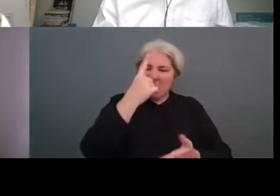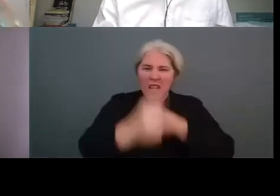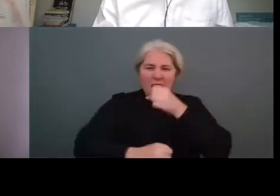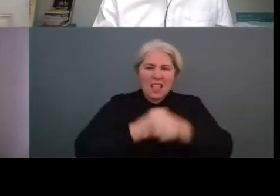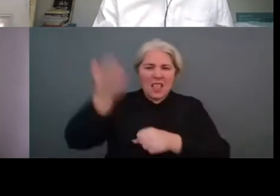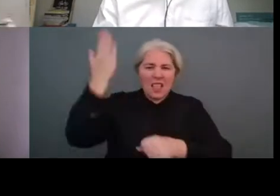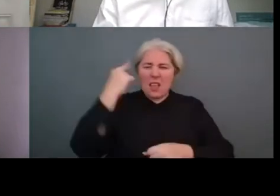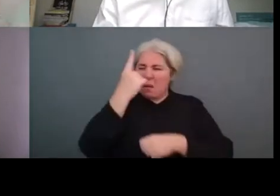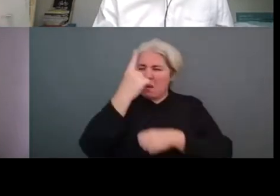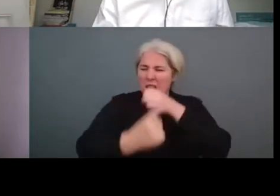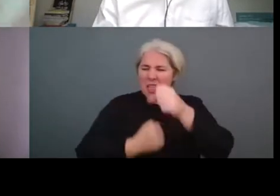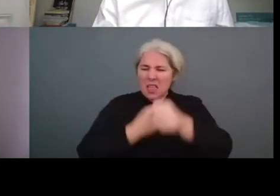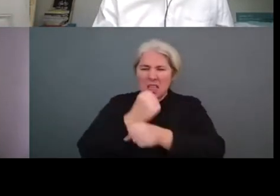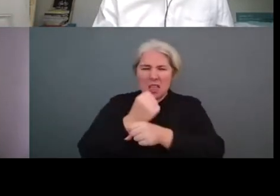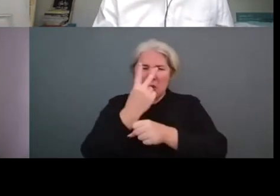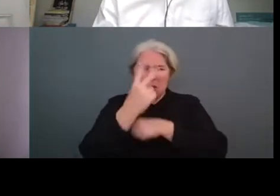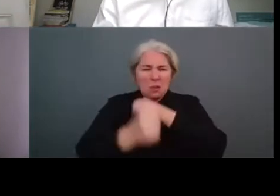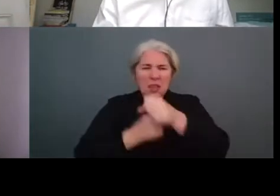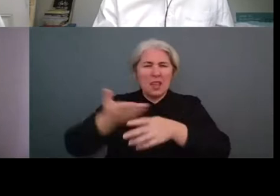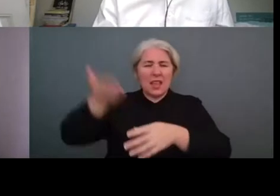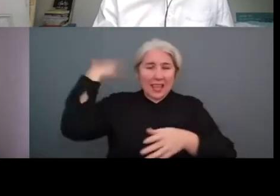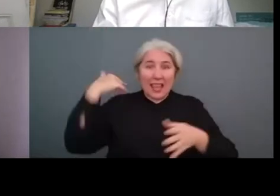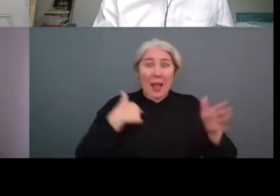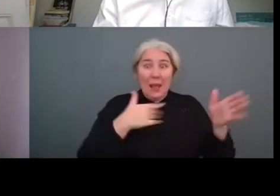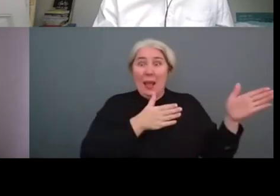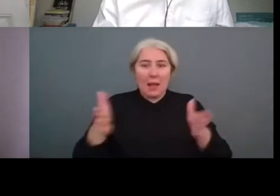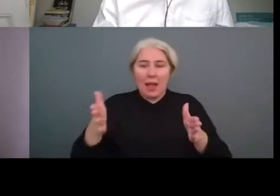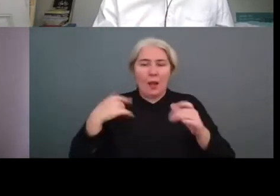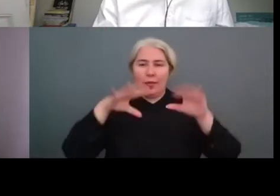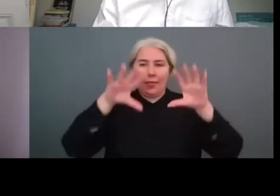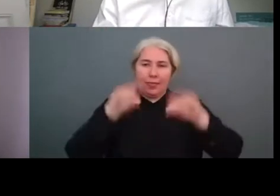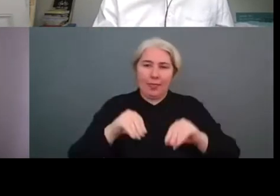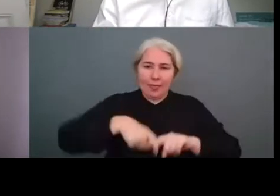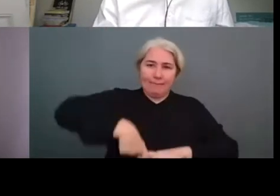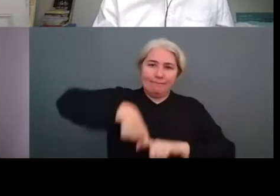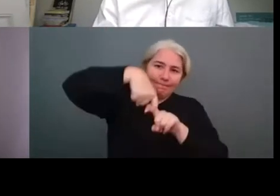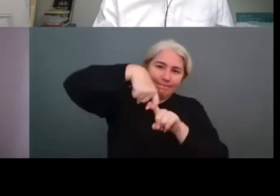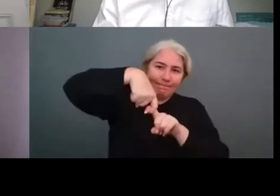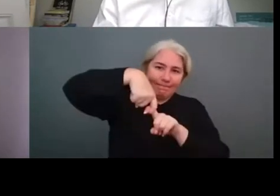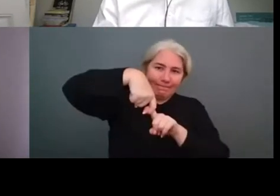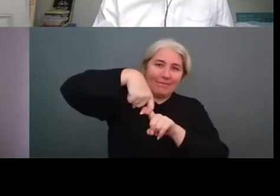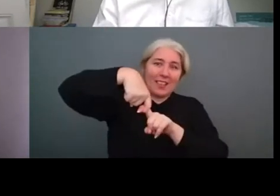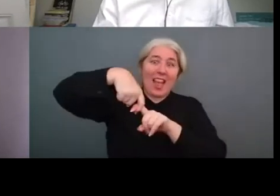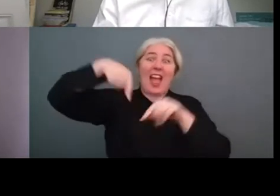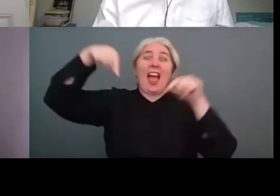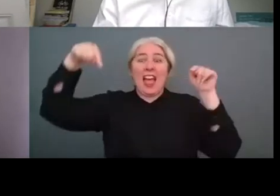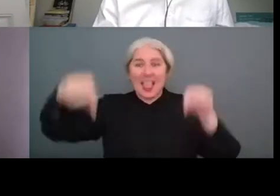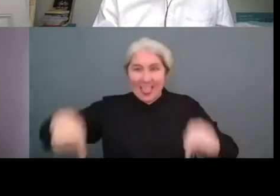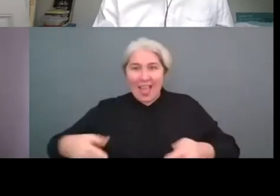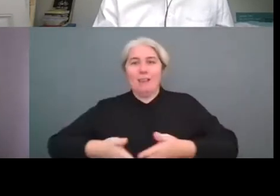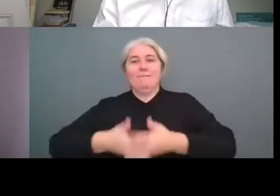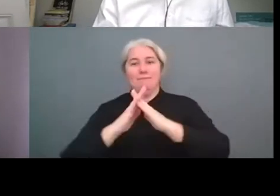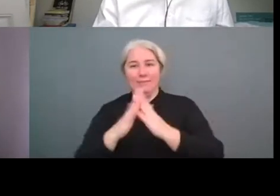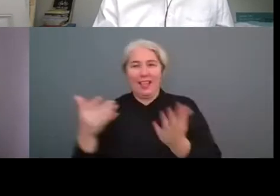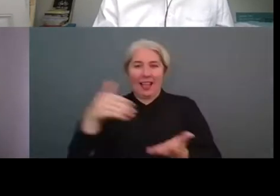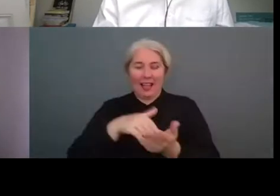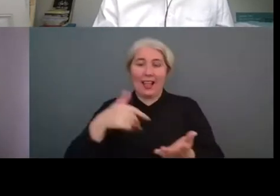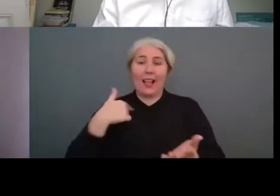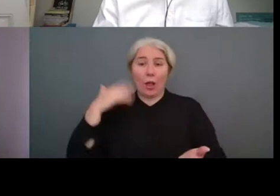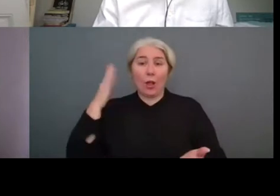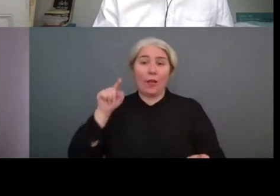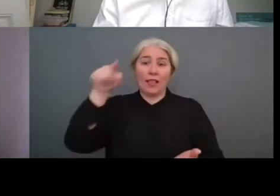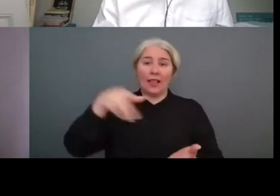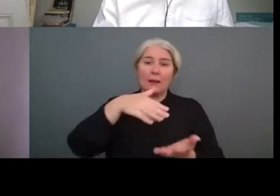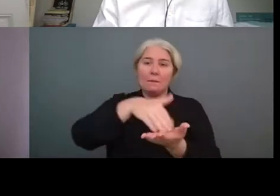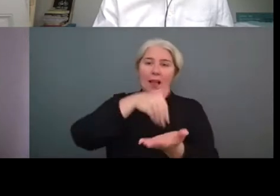and uh now we the agenda is still open but we really hope to bring that conversation in marseille with the the local